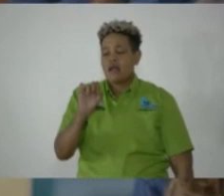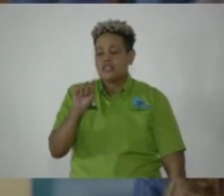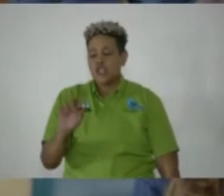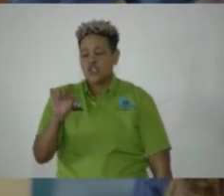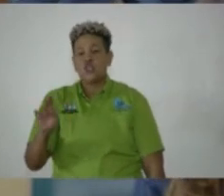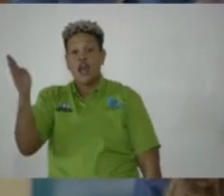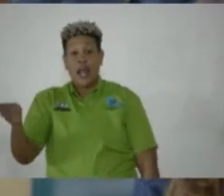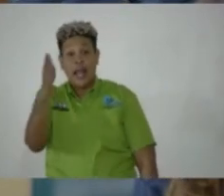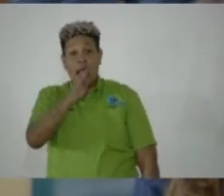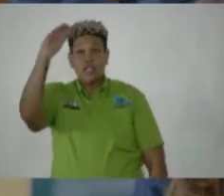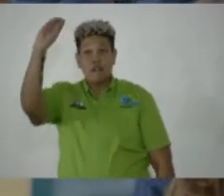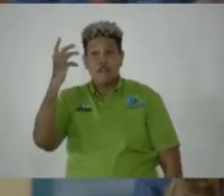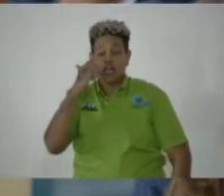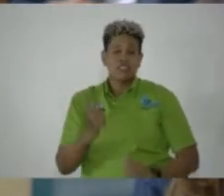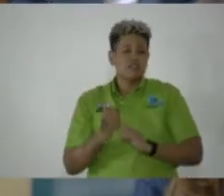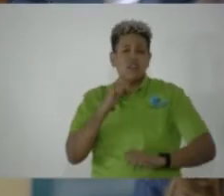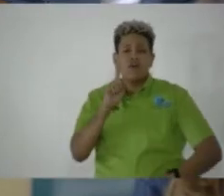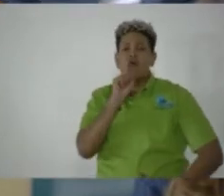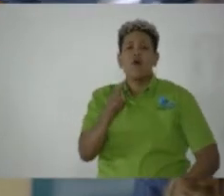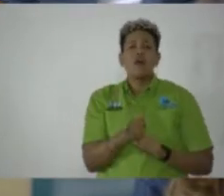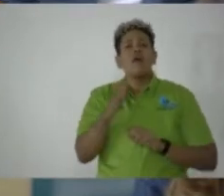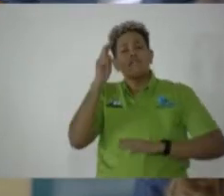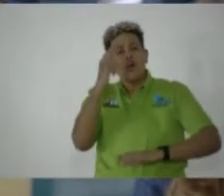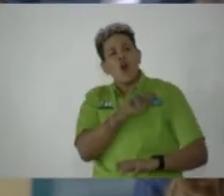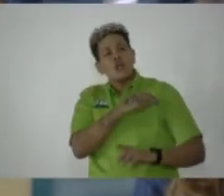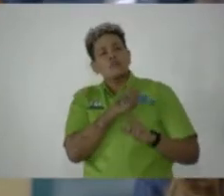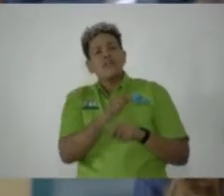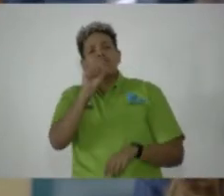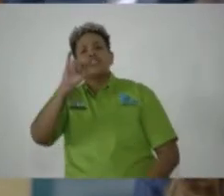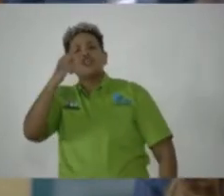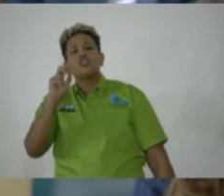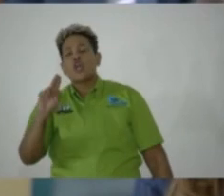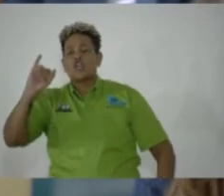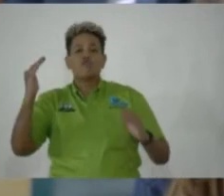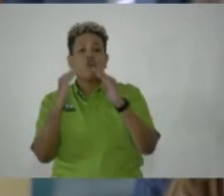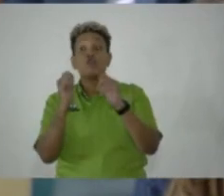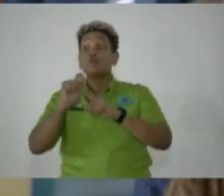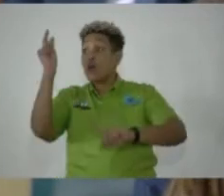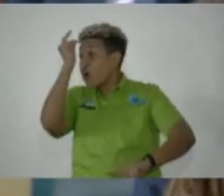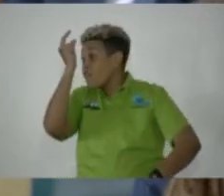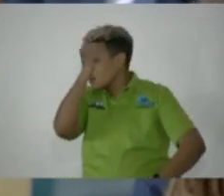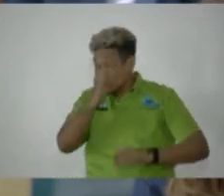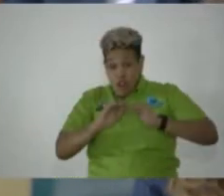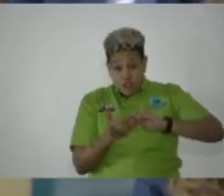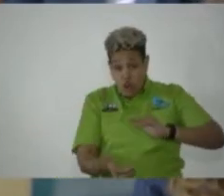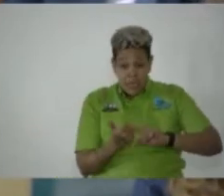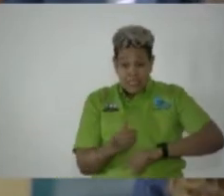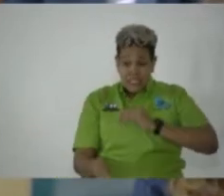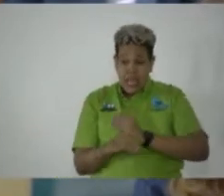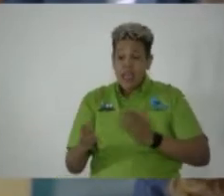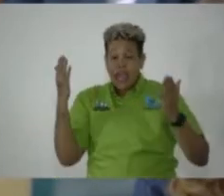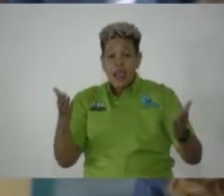Knight of Grace of the Most Venerable Order of the Hospital of St. John of Jerusalem, Governor General of Jamaica, to